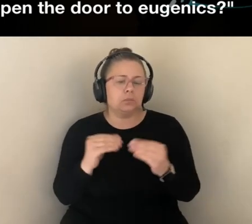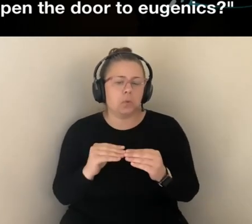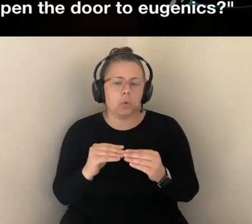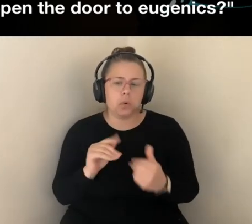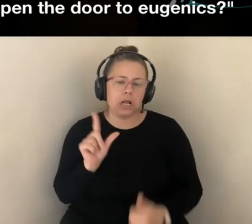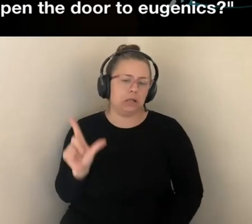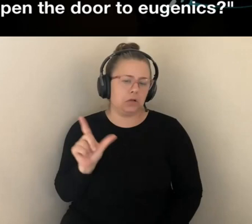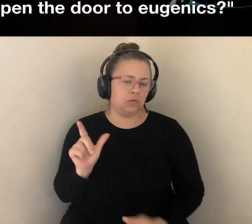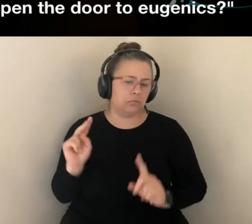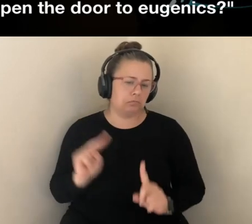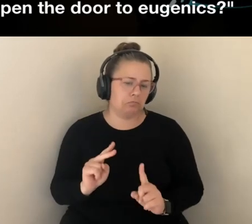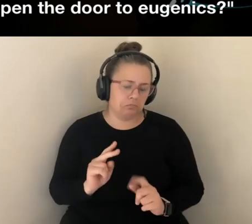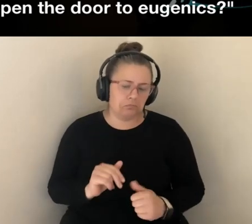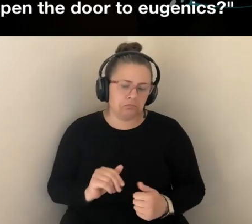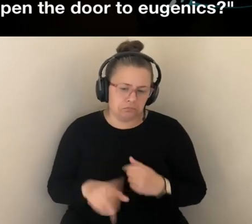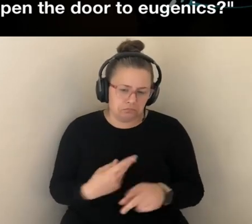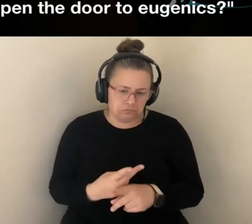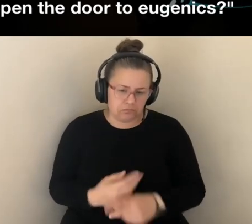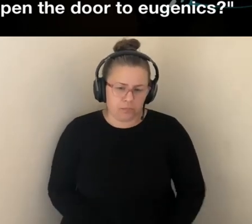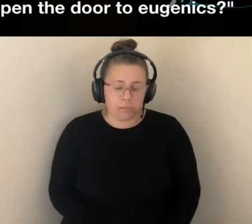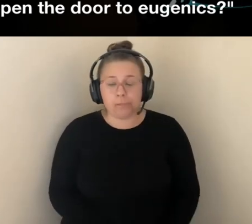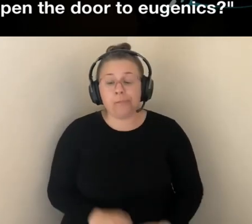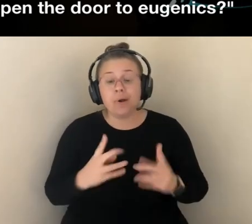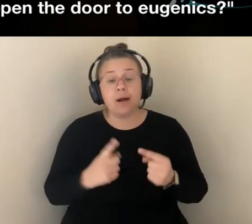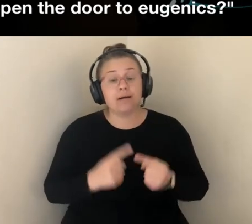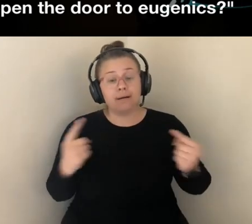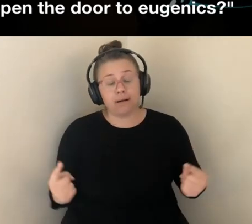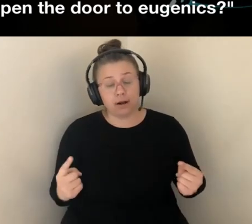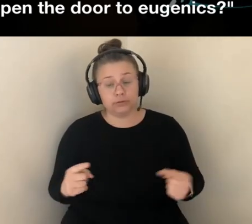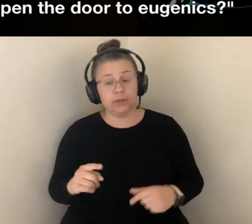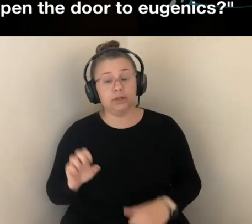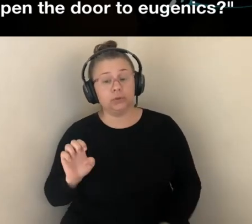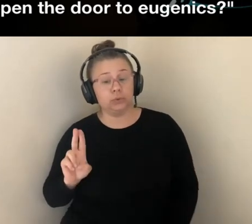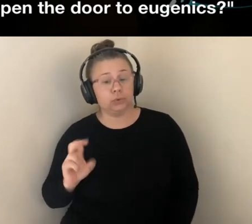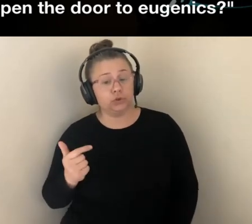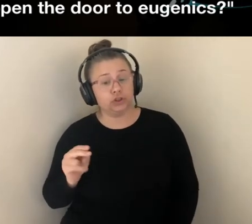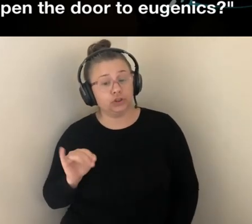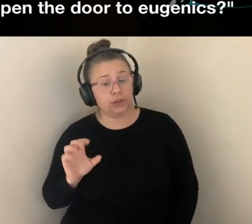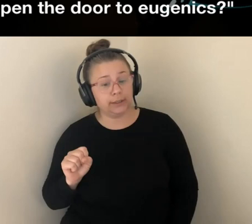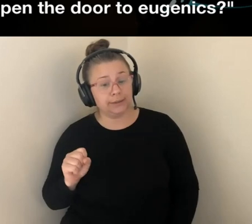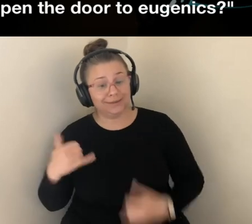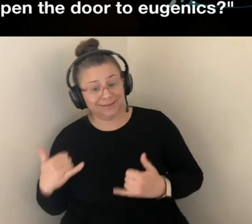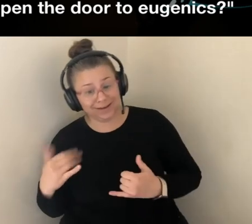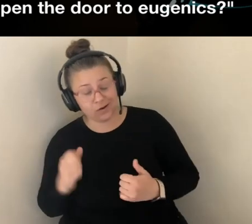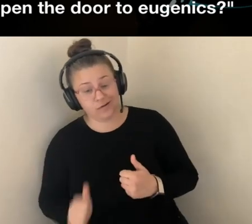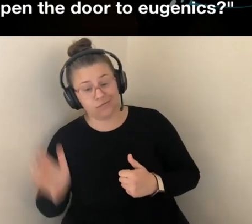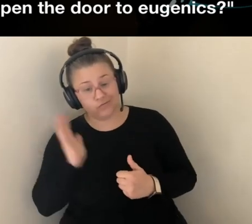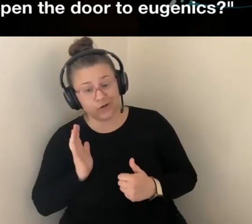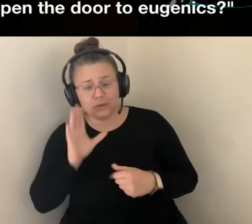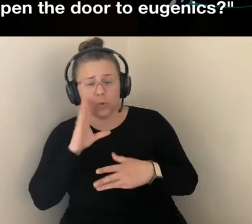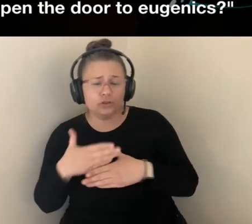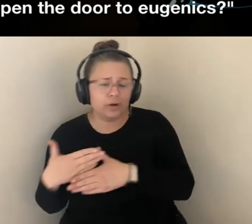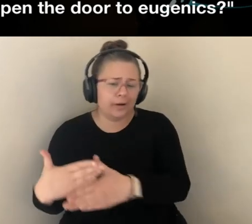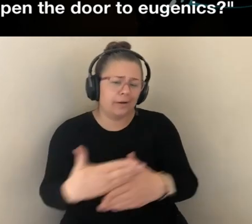EUGENICS, PAST AND PRESENT, SHARE WITH EACH OTHER, AND WITH RACE SCIENTISTS OF THE PAST, AND WITH ANIMAL BREEDERS, A